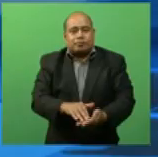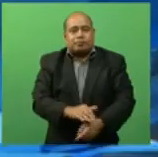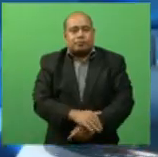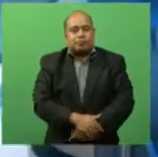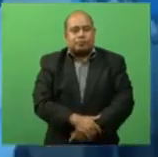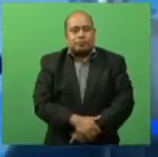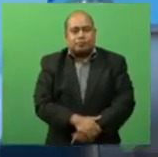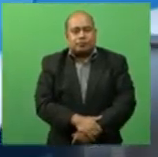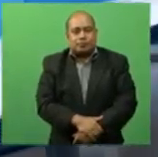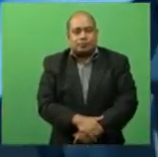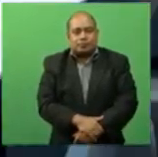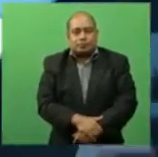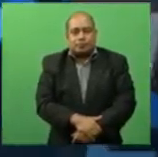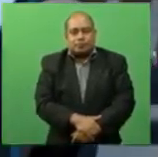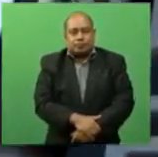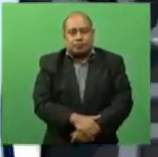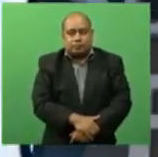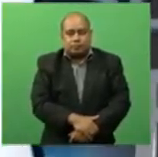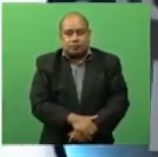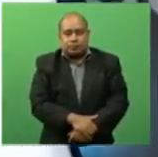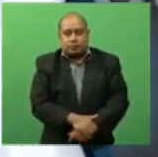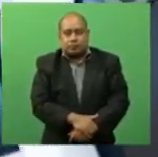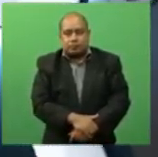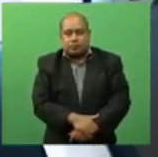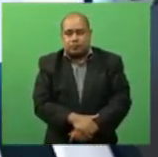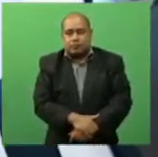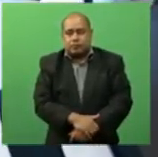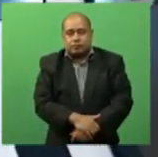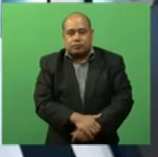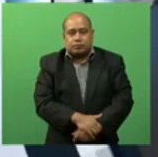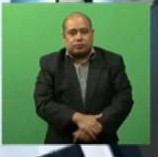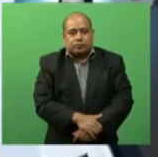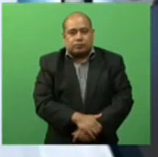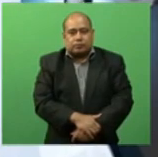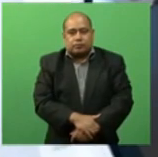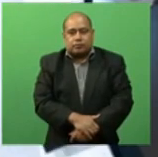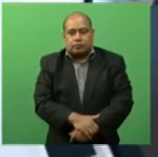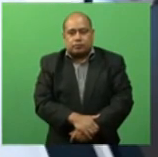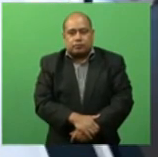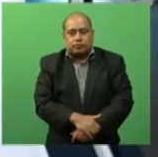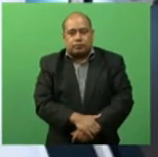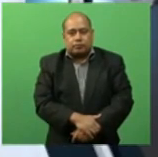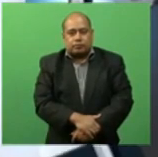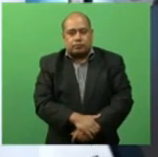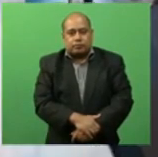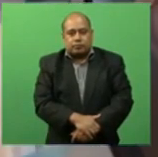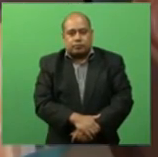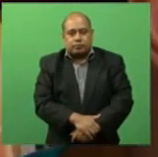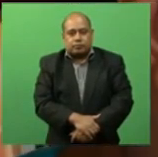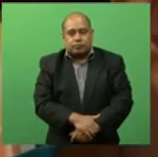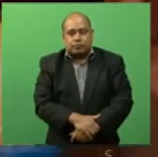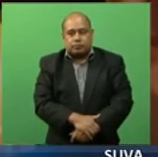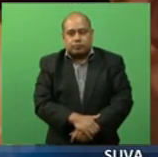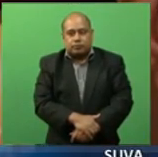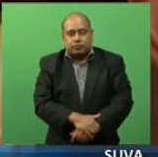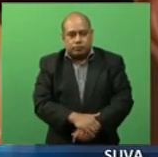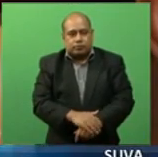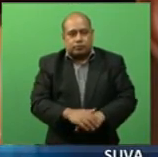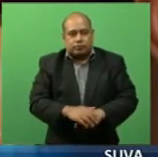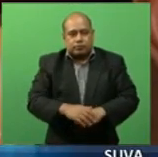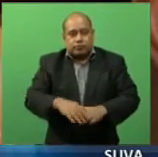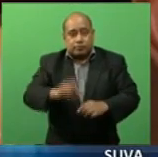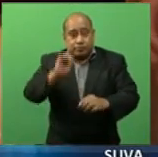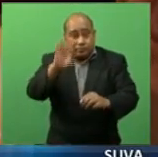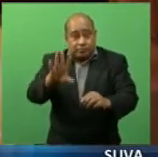with 10 years of counseling